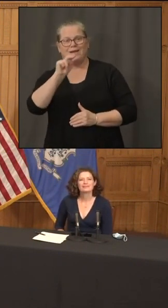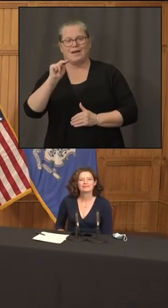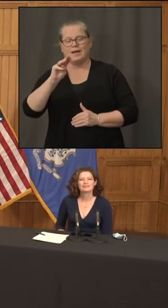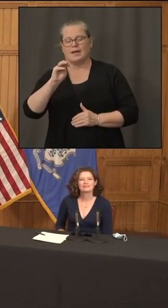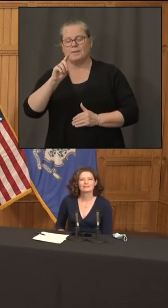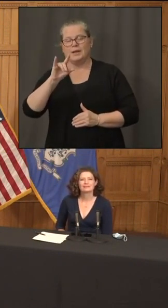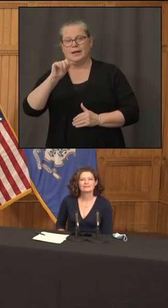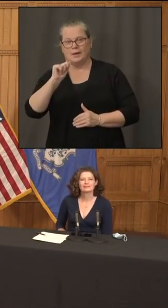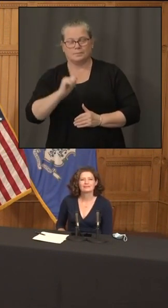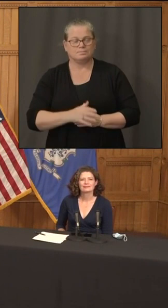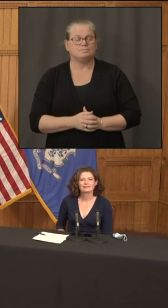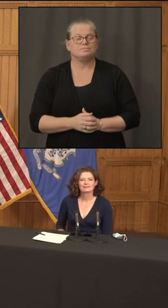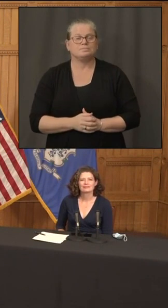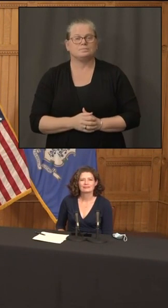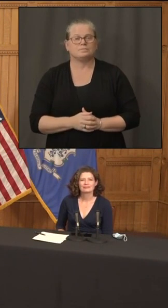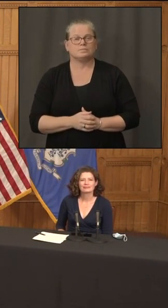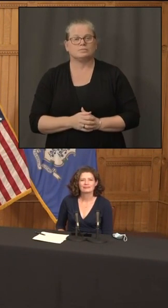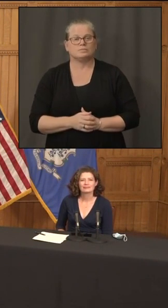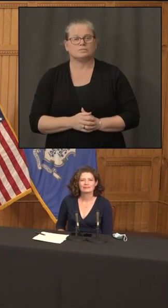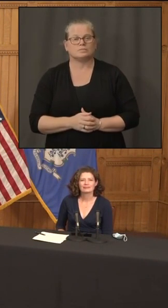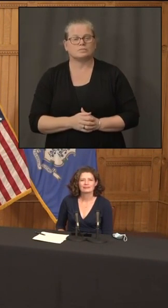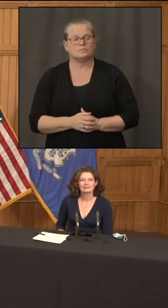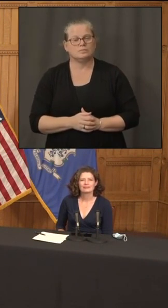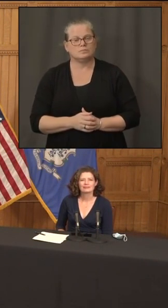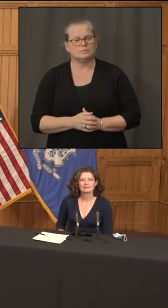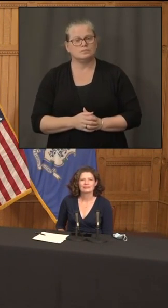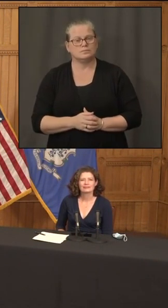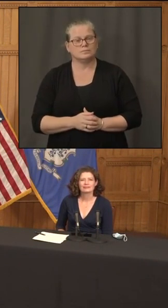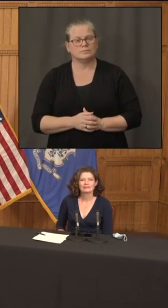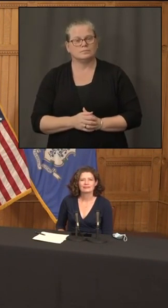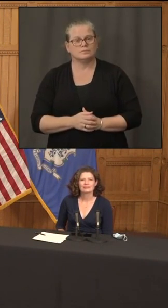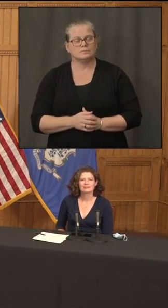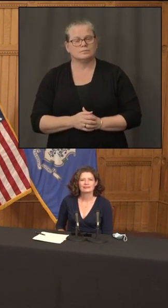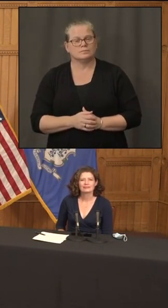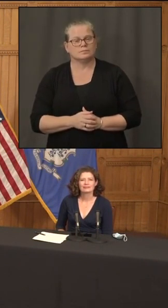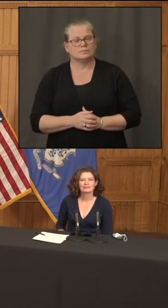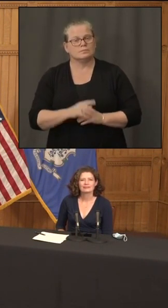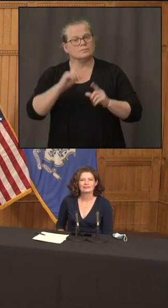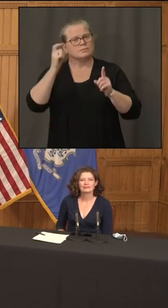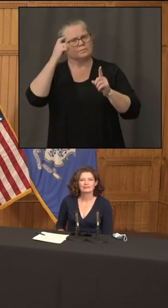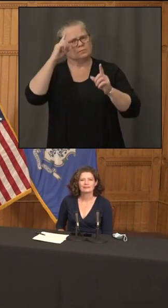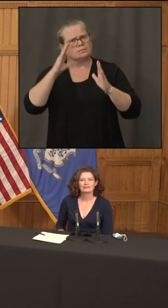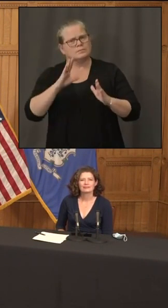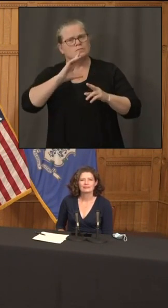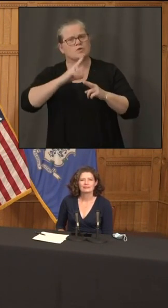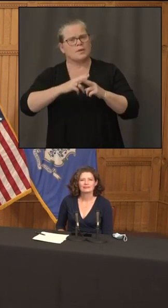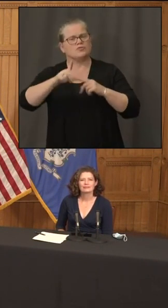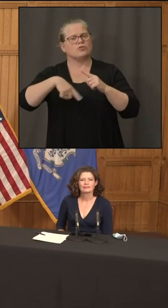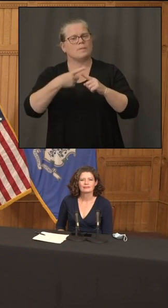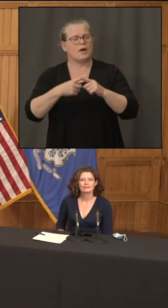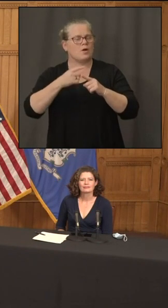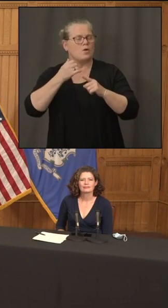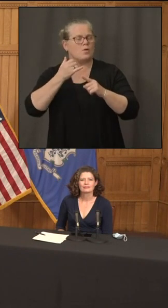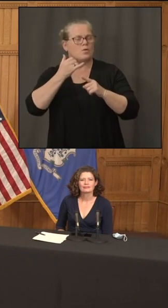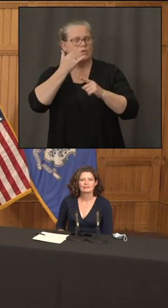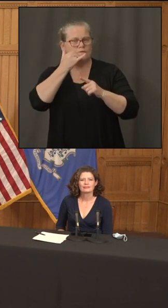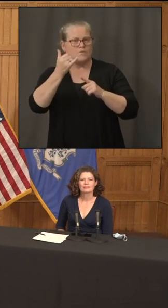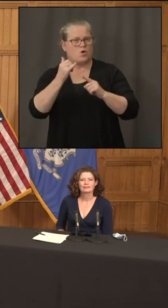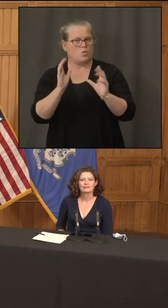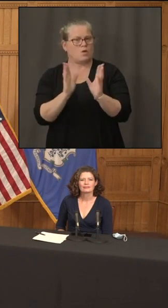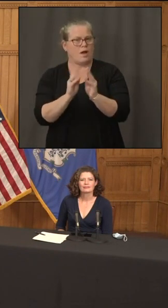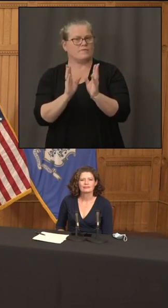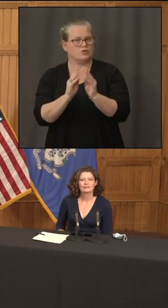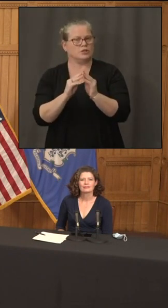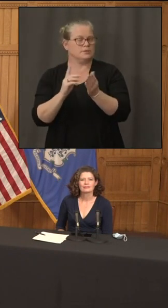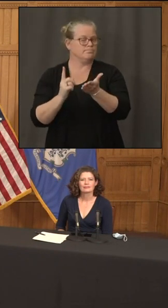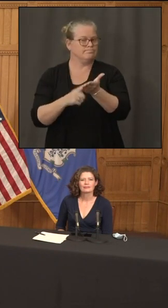hi governor um you mentioned the uh cell phone or telecom providers earlier um but i was just curious uh